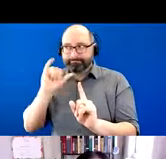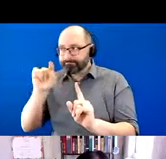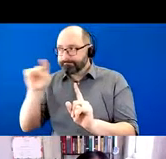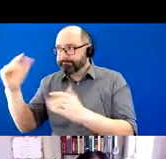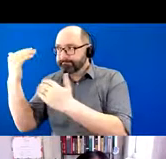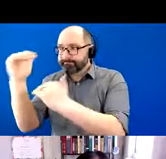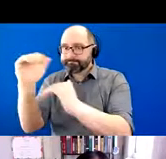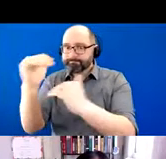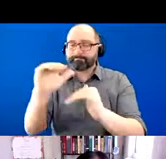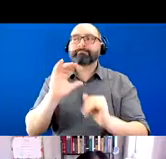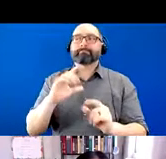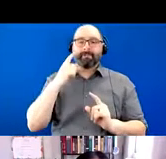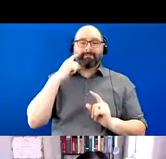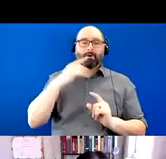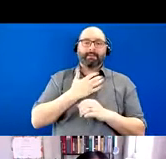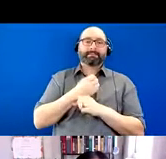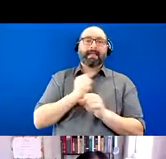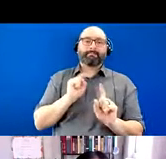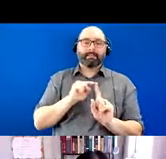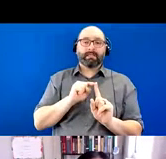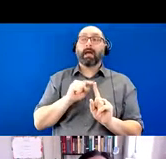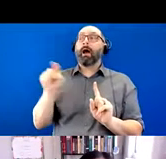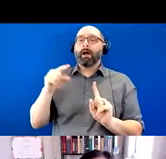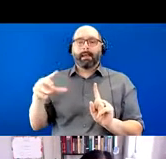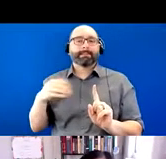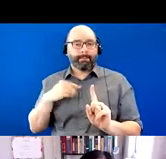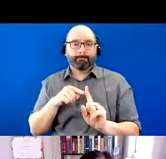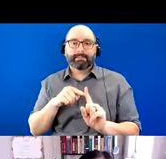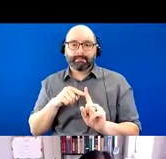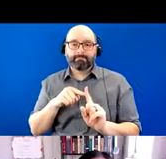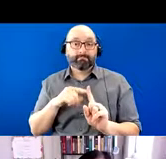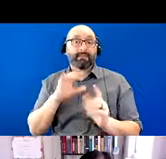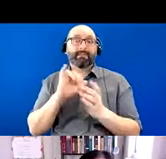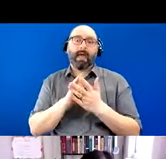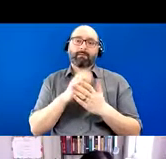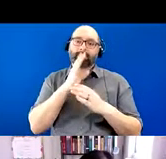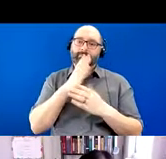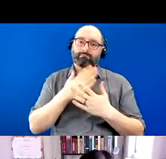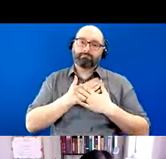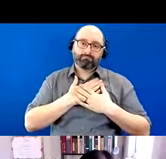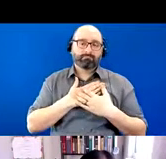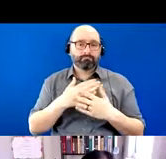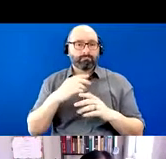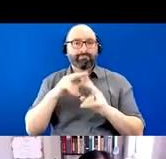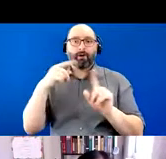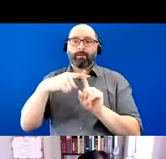for his safety and he was receptive to that which was a blessing. Great.